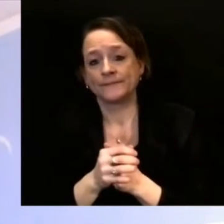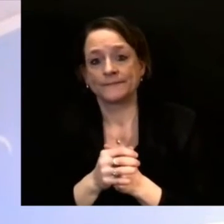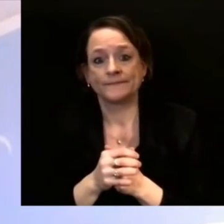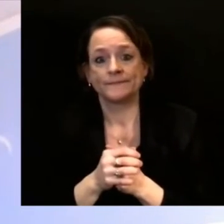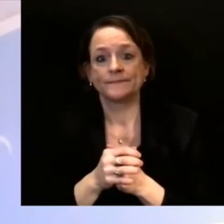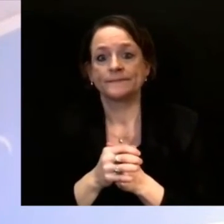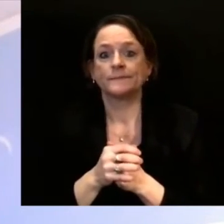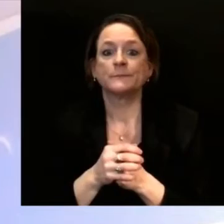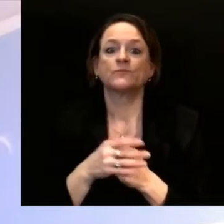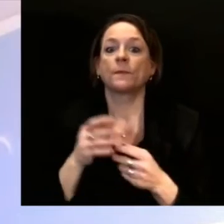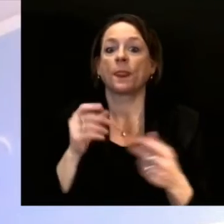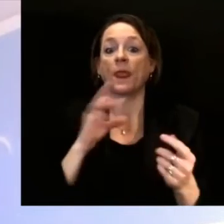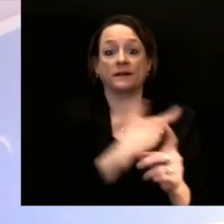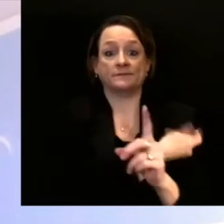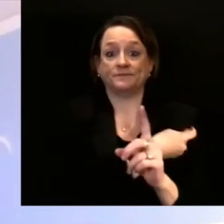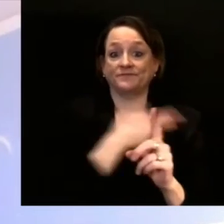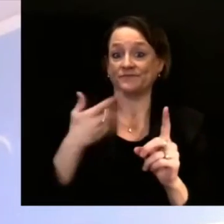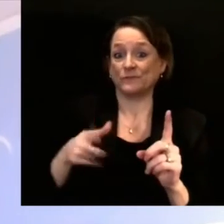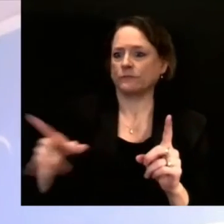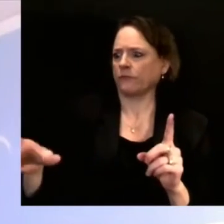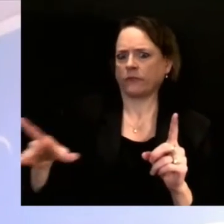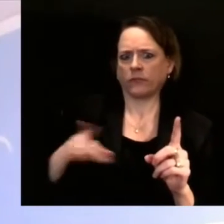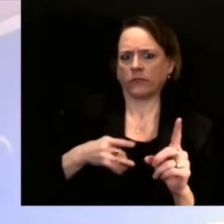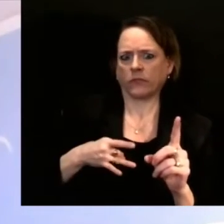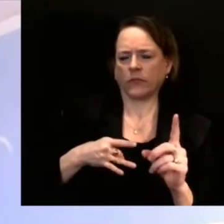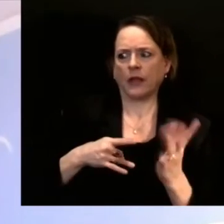getting sick, vaccination is the way to go.